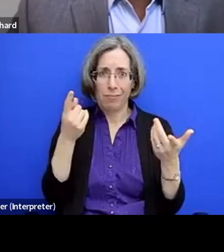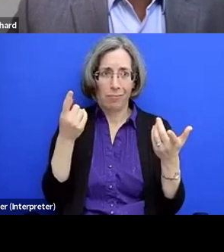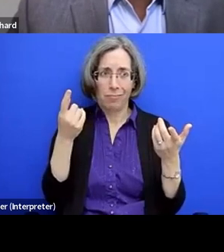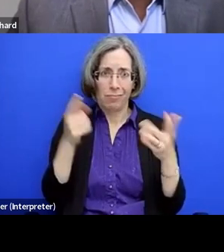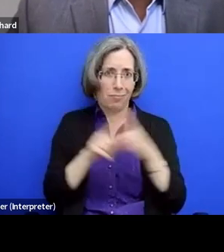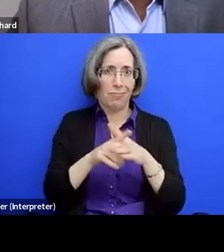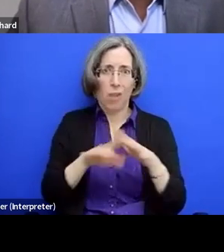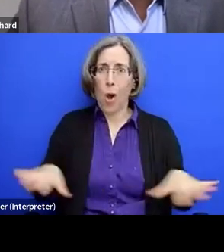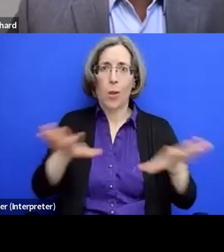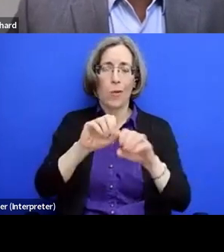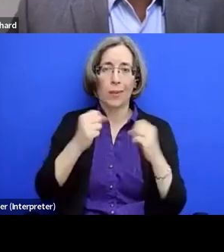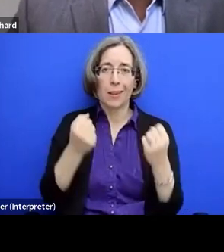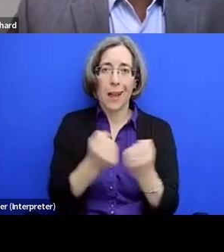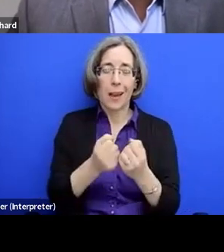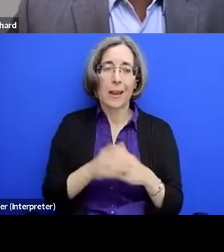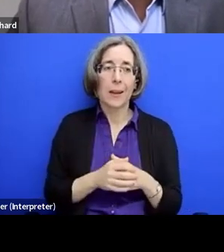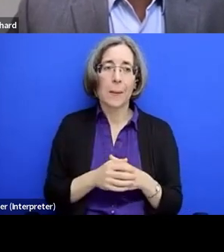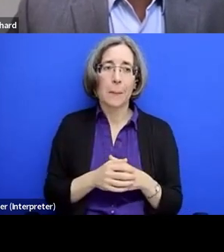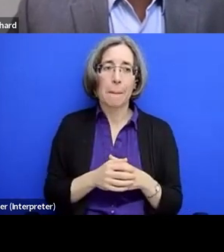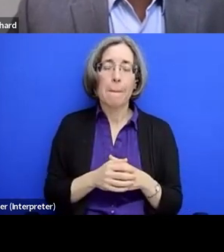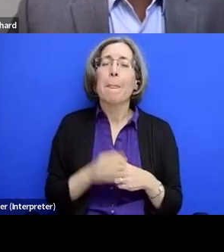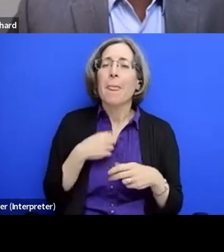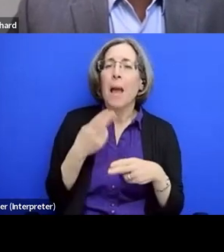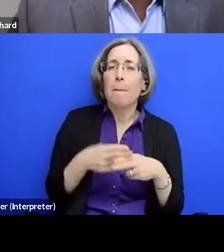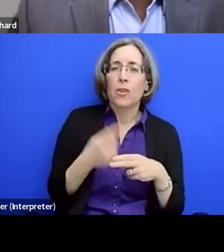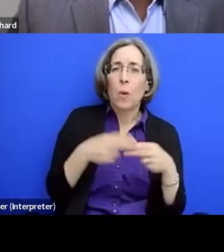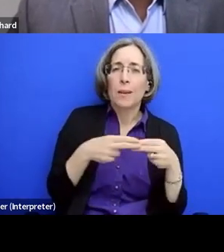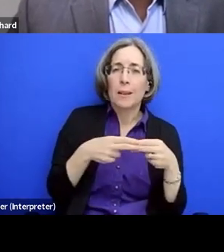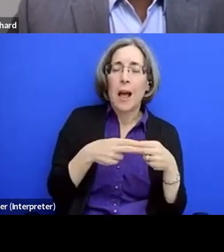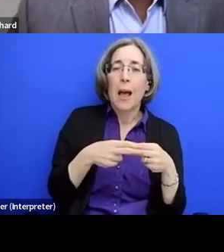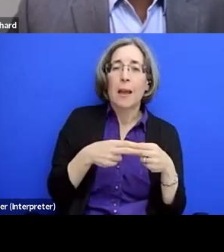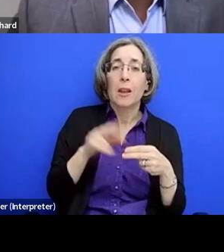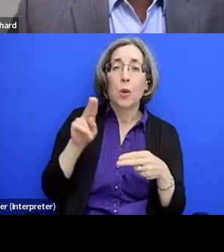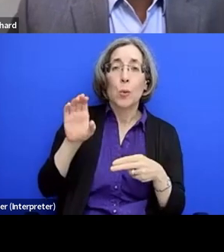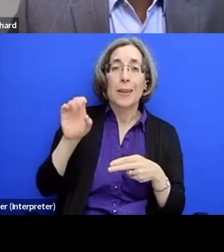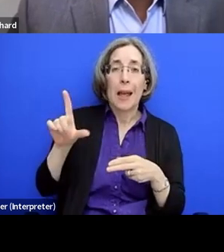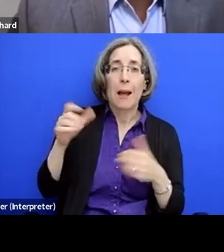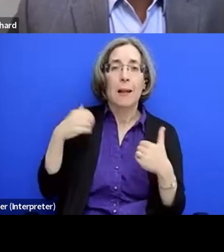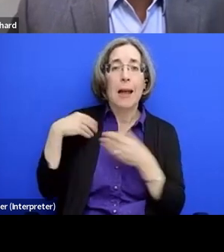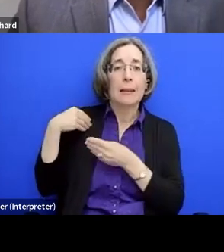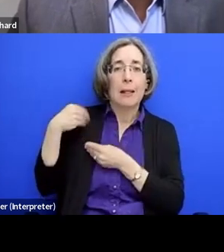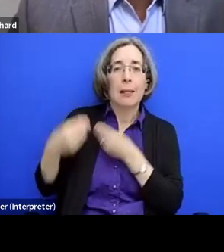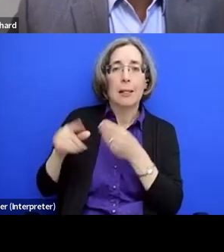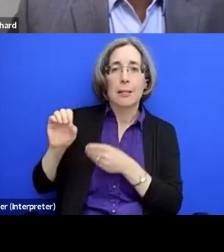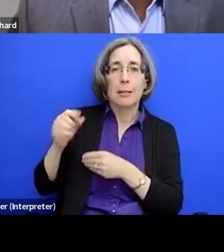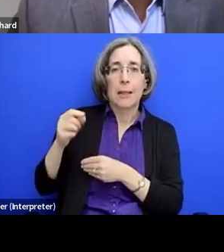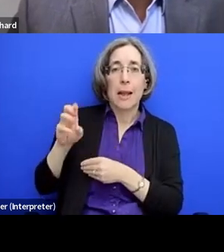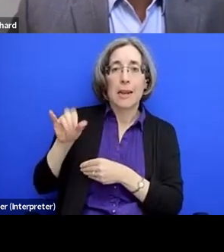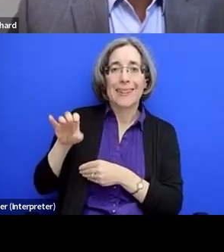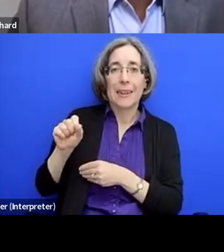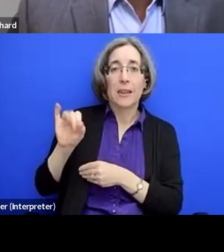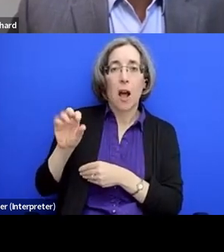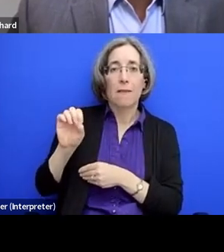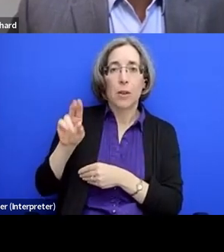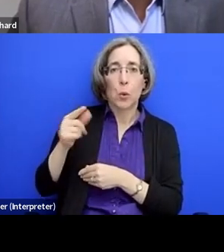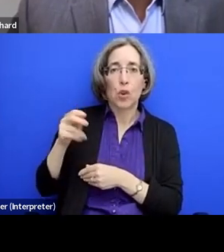that, as I mentioned on one of the slides, there's this legacies of eugenics projects at UCL. And I think they may have done, um, something